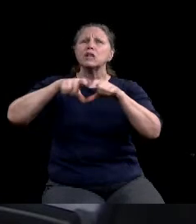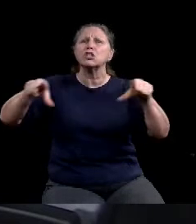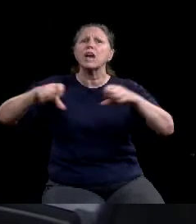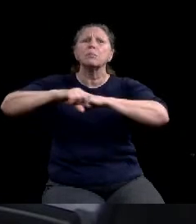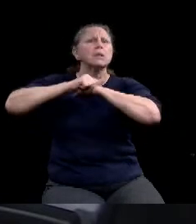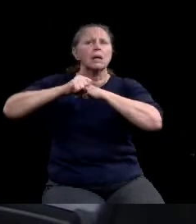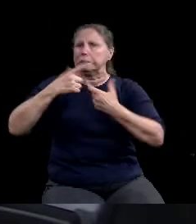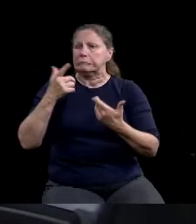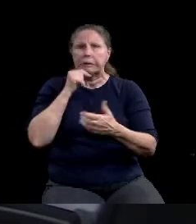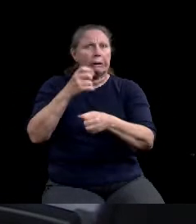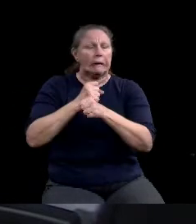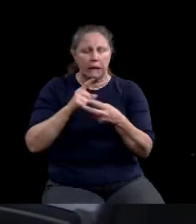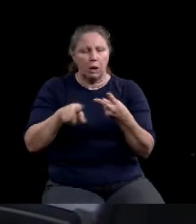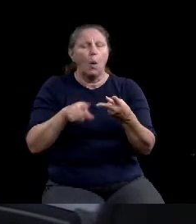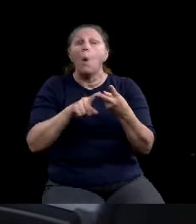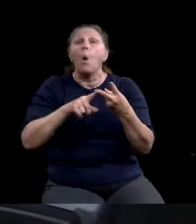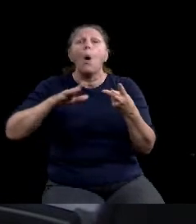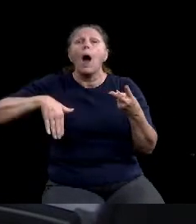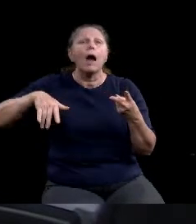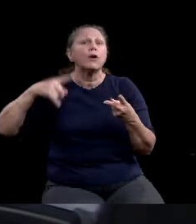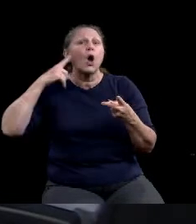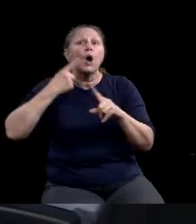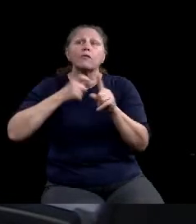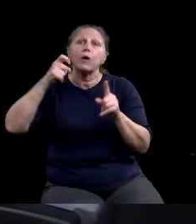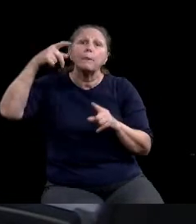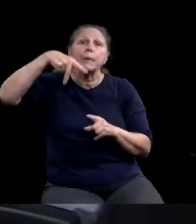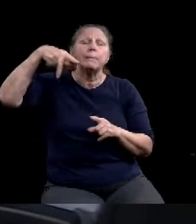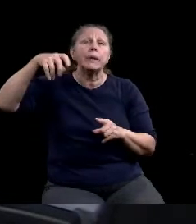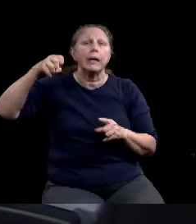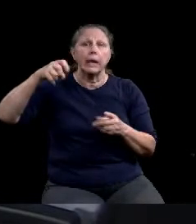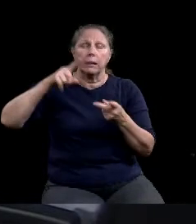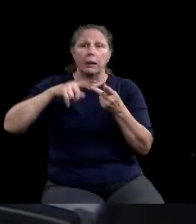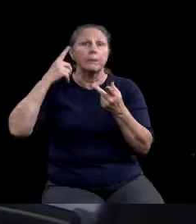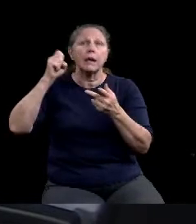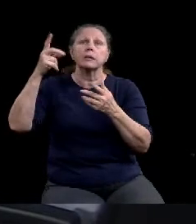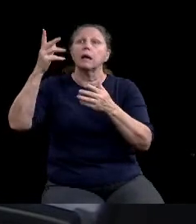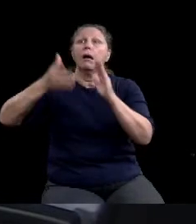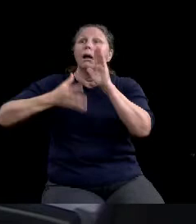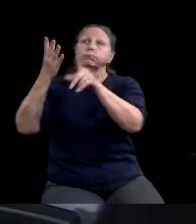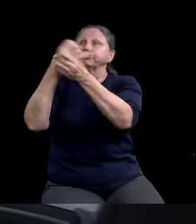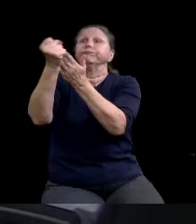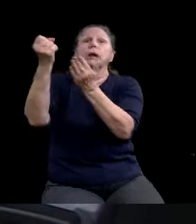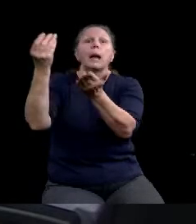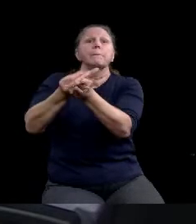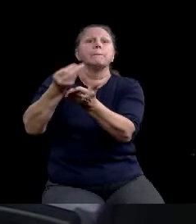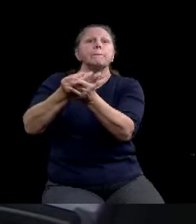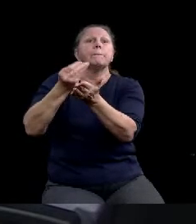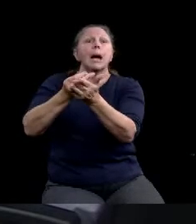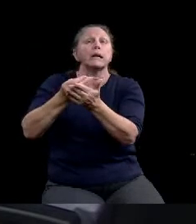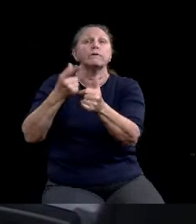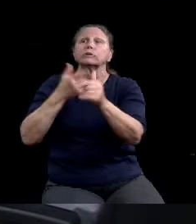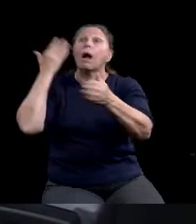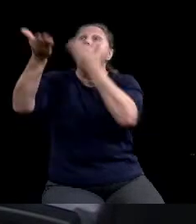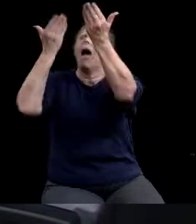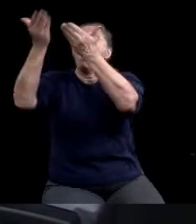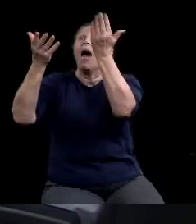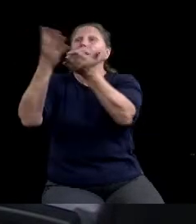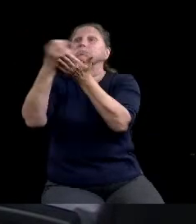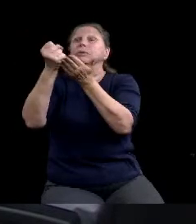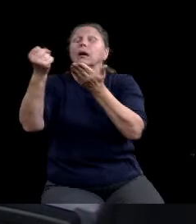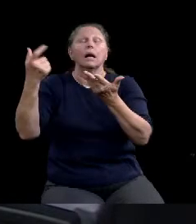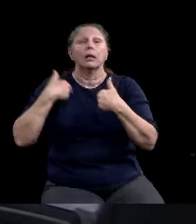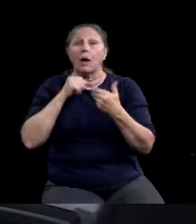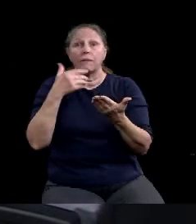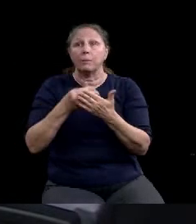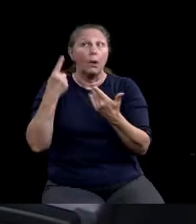from the PPP due to the program quickly running out of funds during the first round through the SBA. Particularly for the food and beverage industry, even with the PPP,